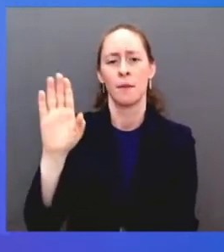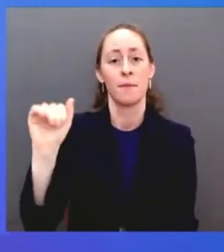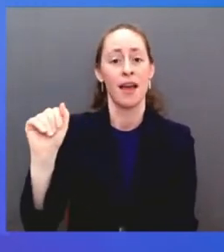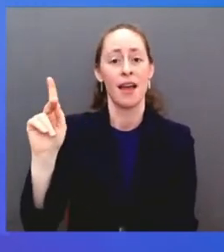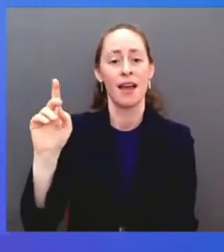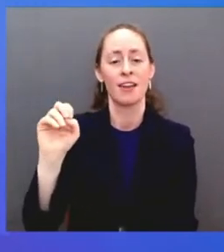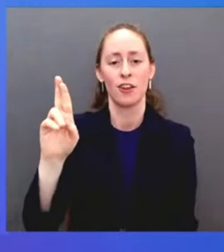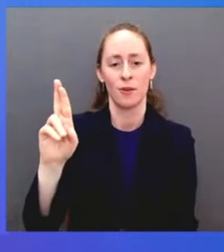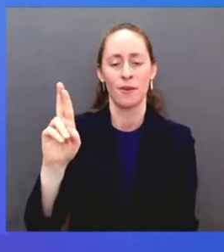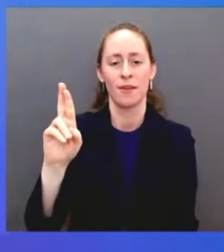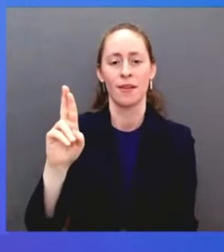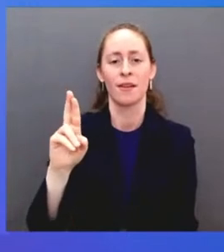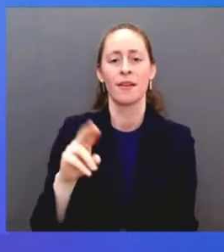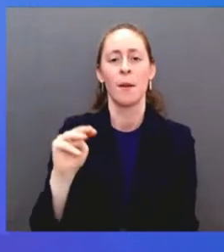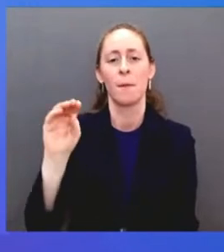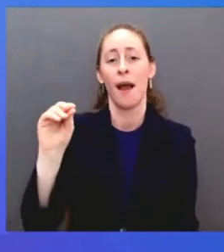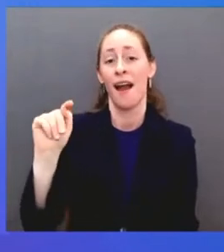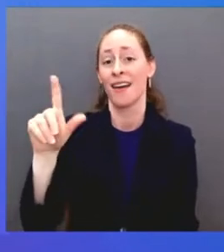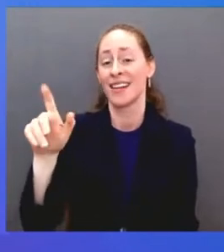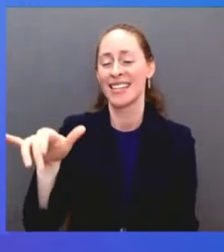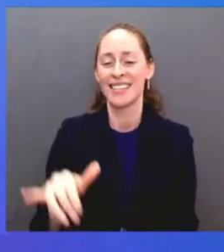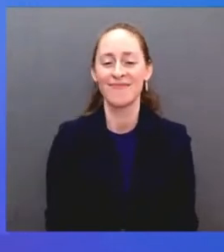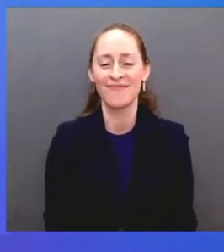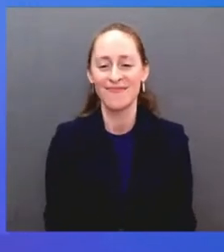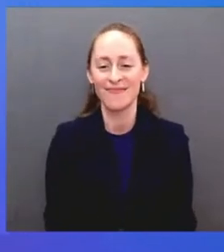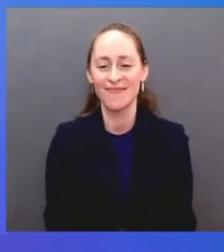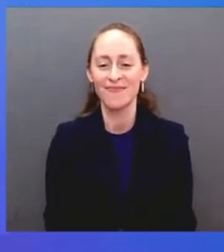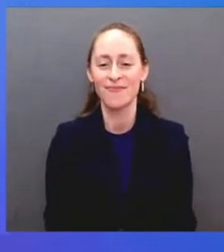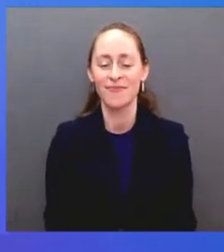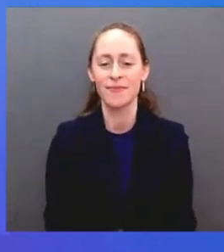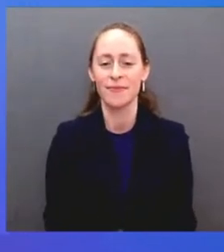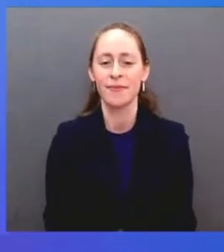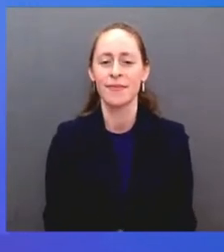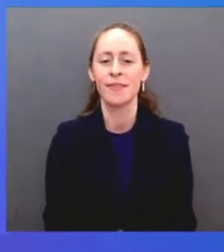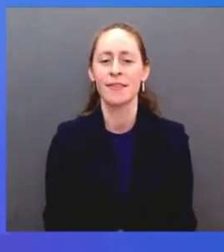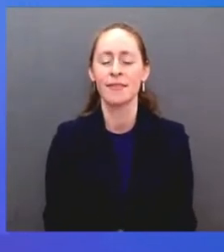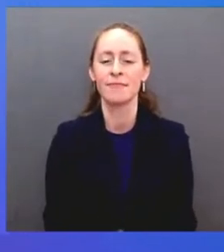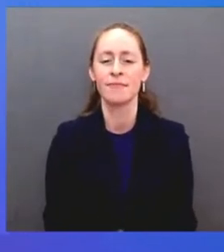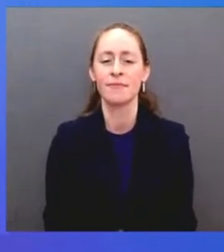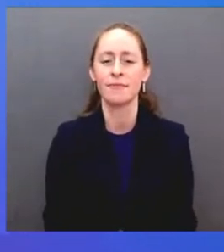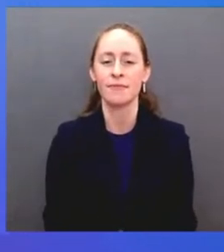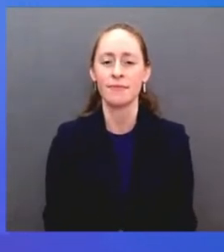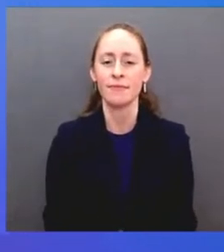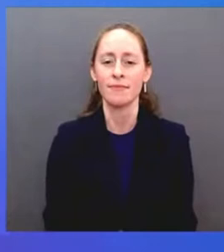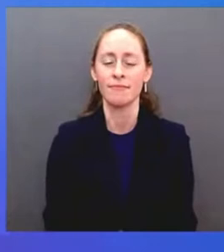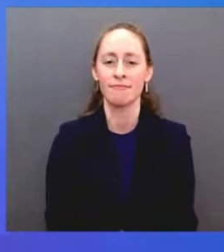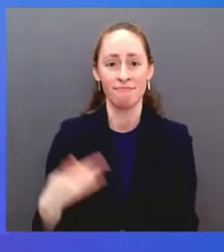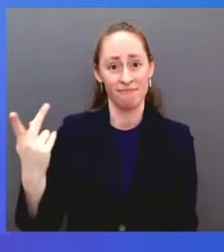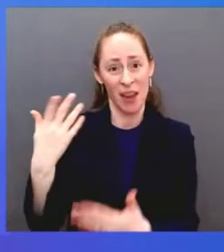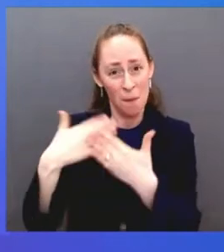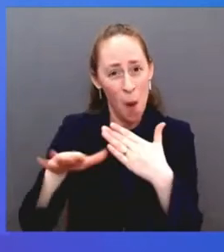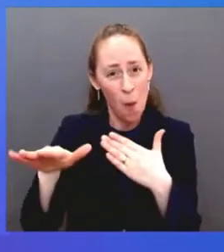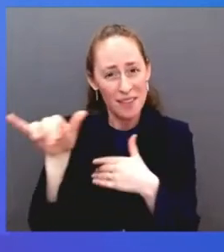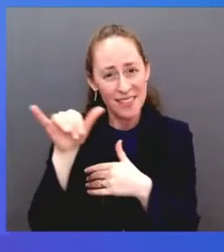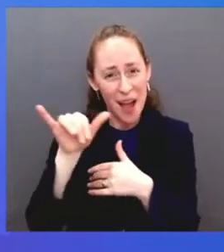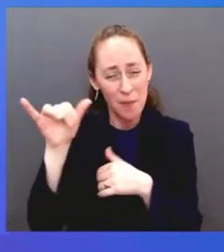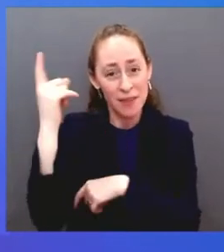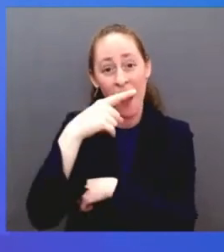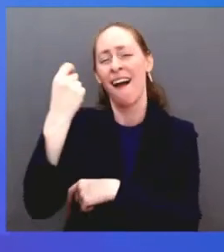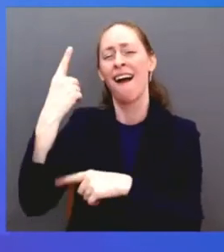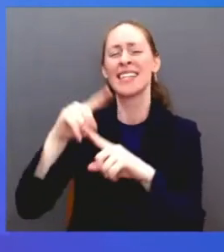day apart. Today, I proudly stand on Judge Motley's shoulders,